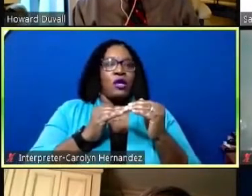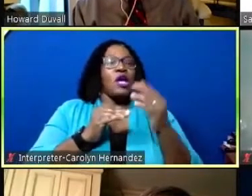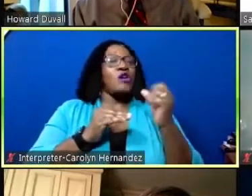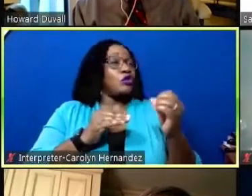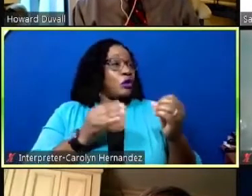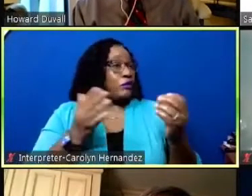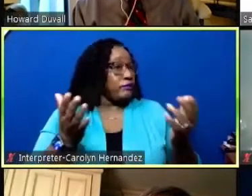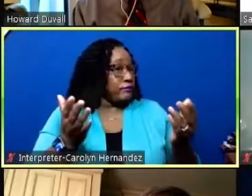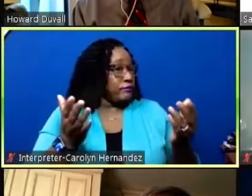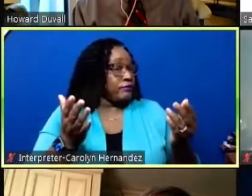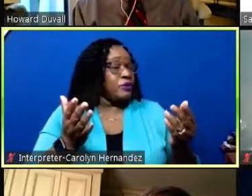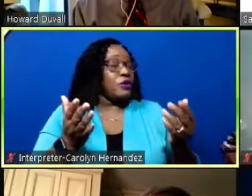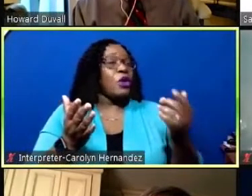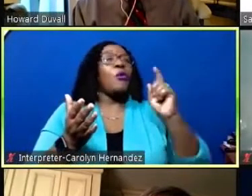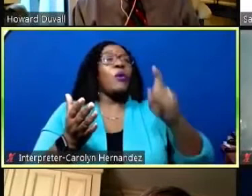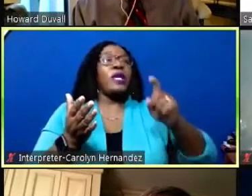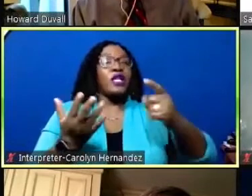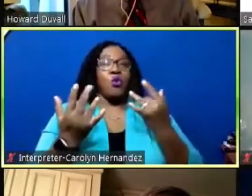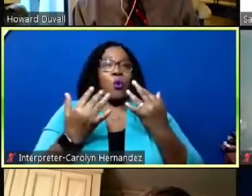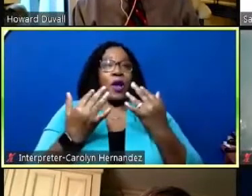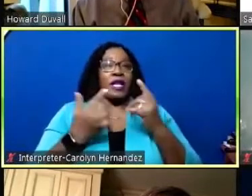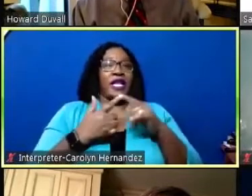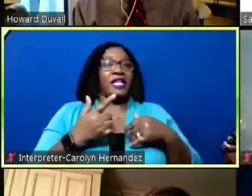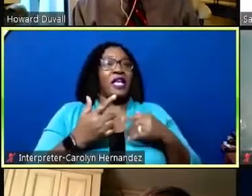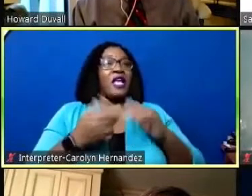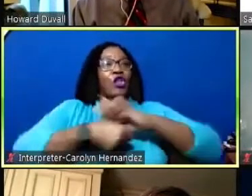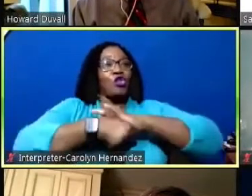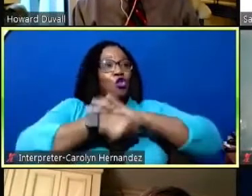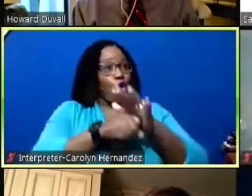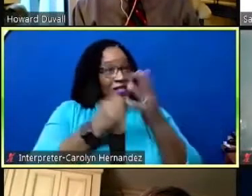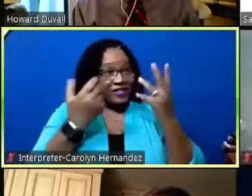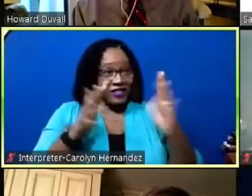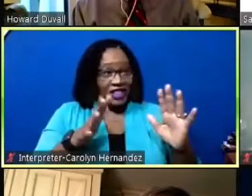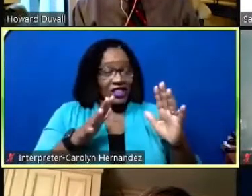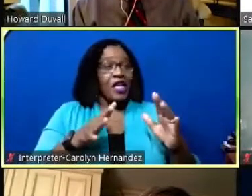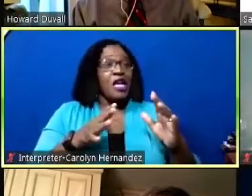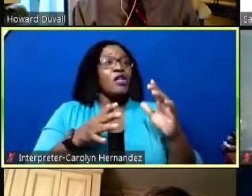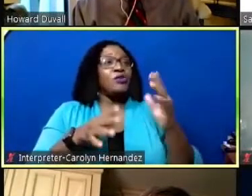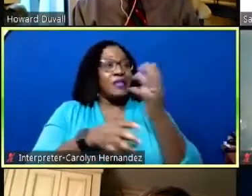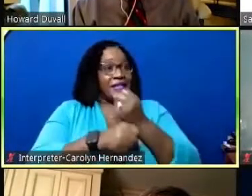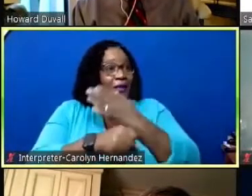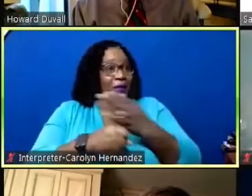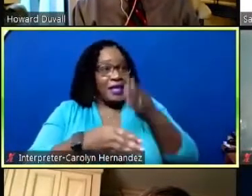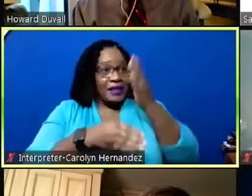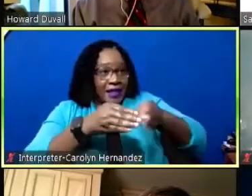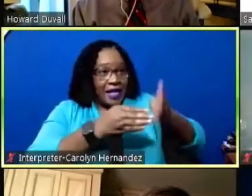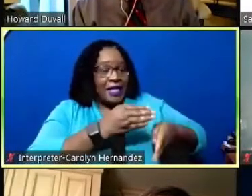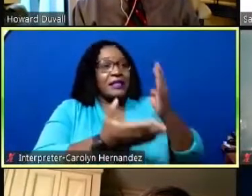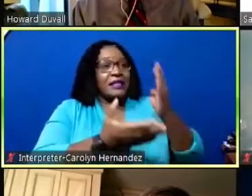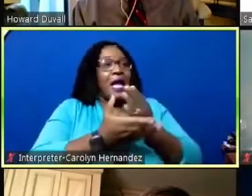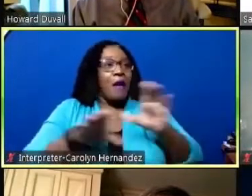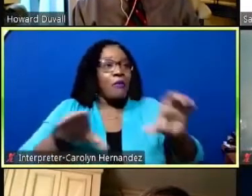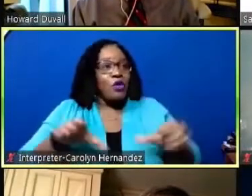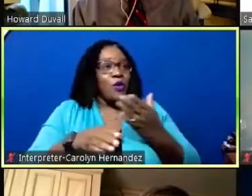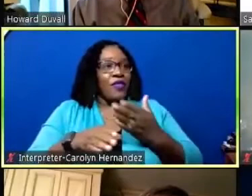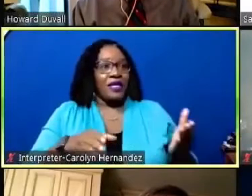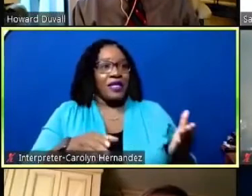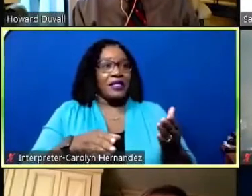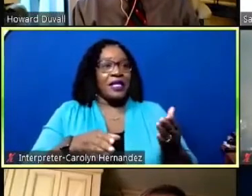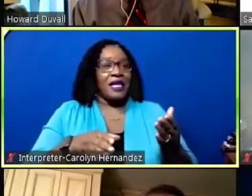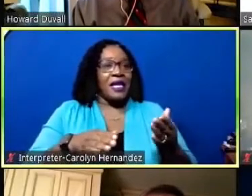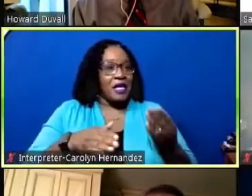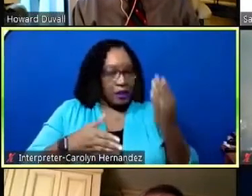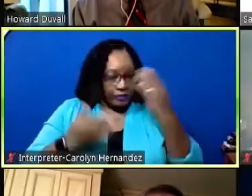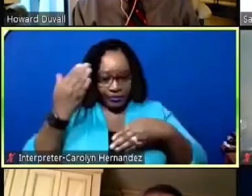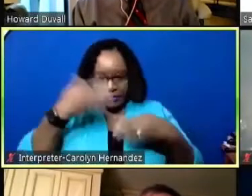we need to wait until this covet is over with to get some things done stop doing things under the